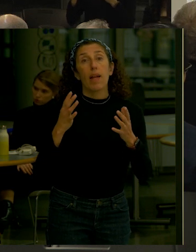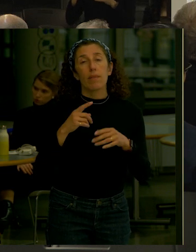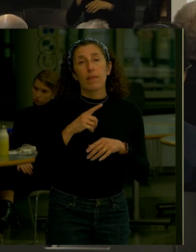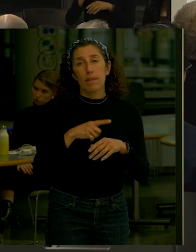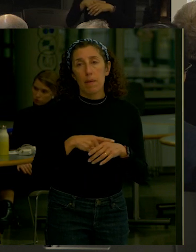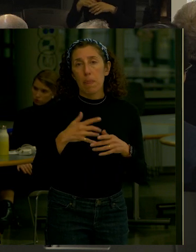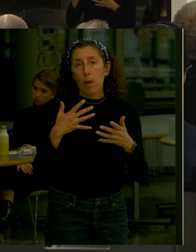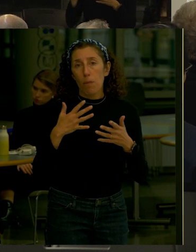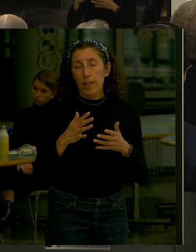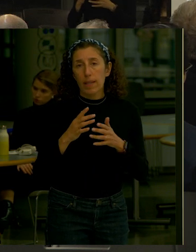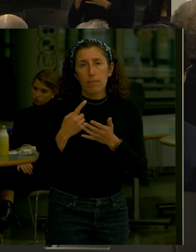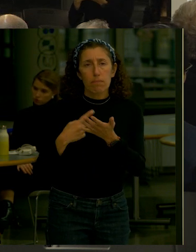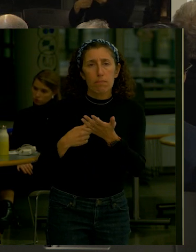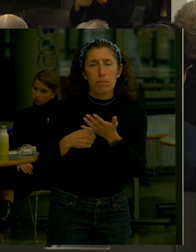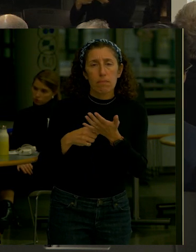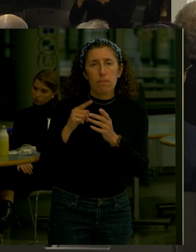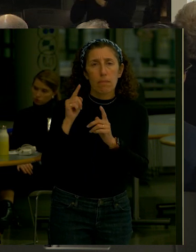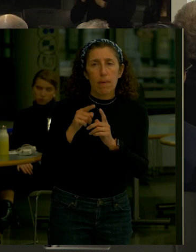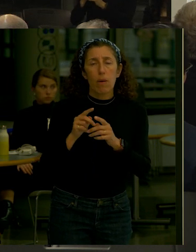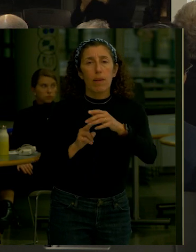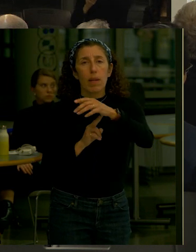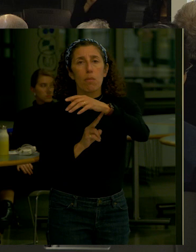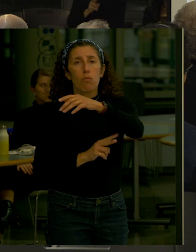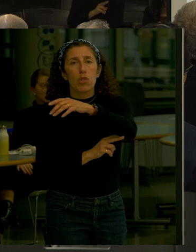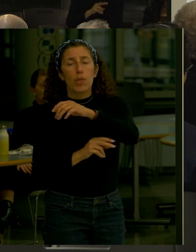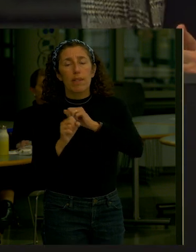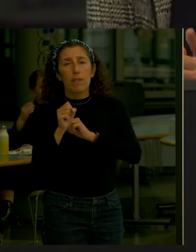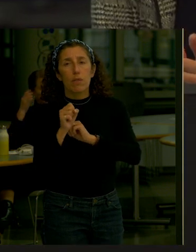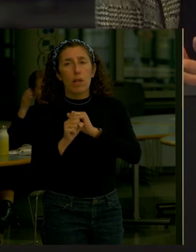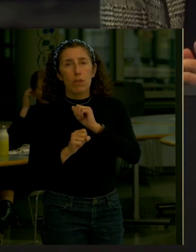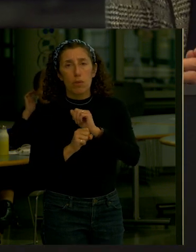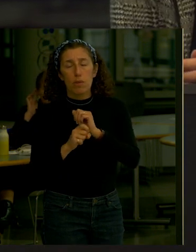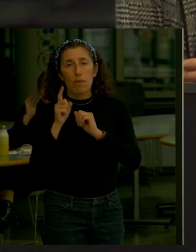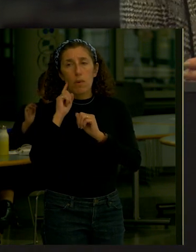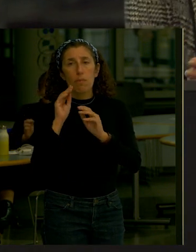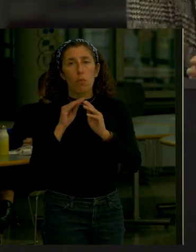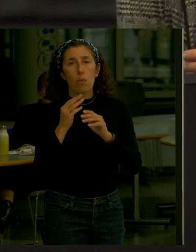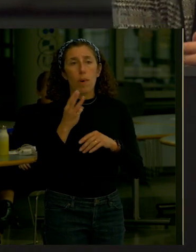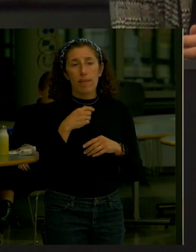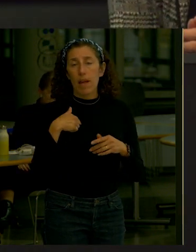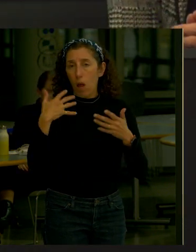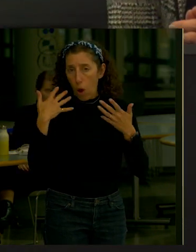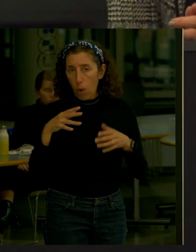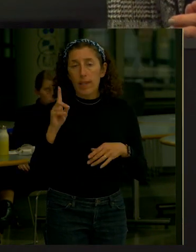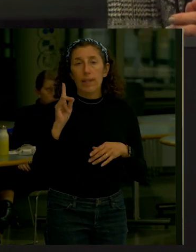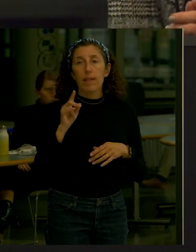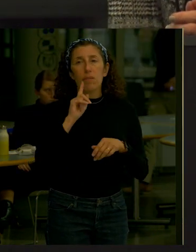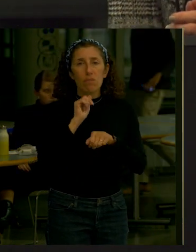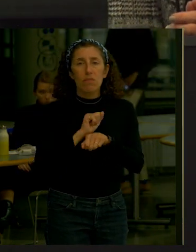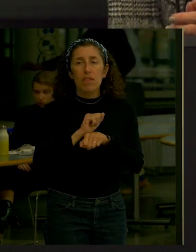About where that bridging structure could move Could it move west? And it would impact the marina And